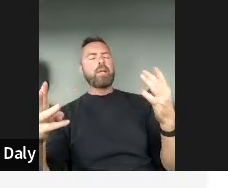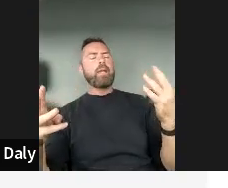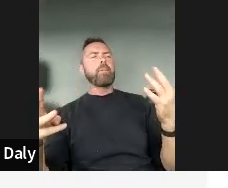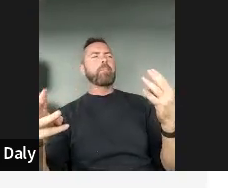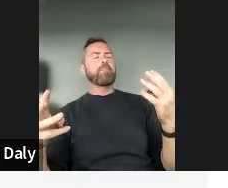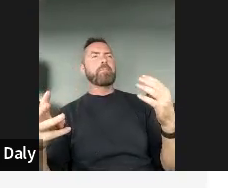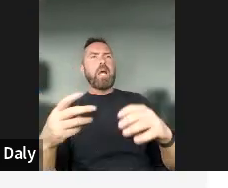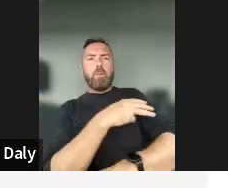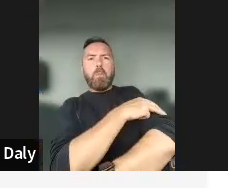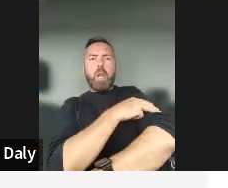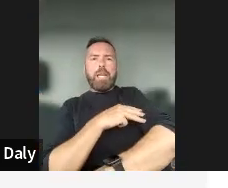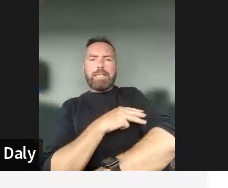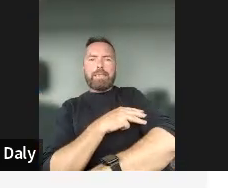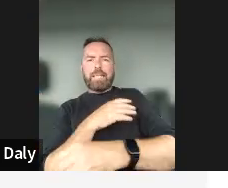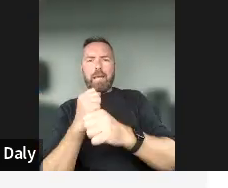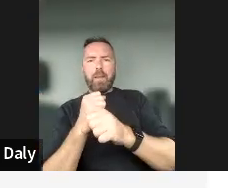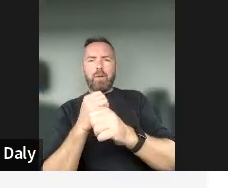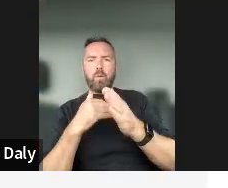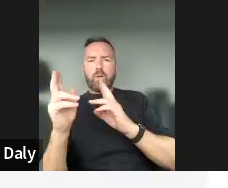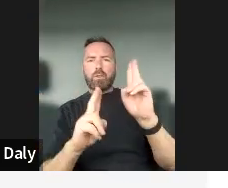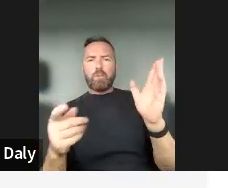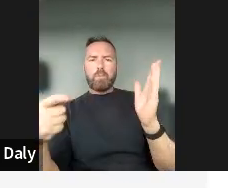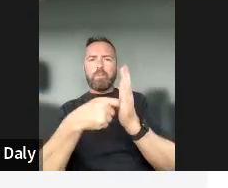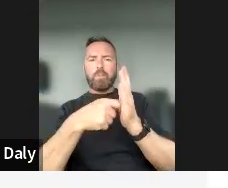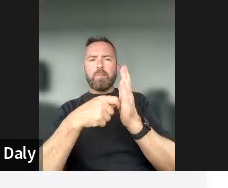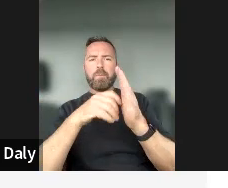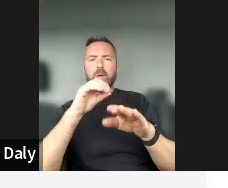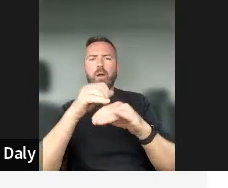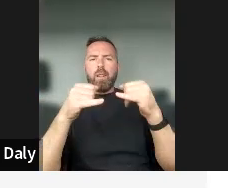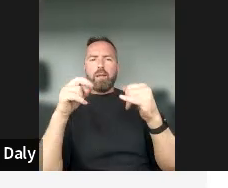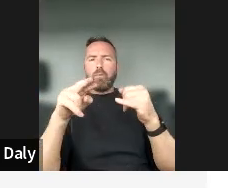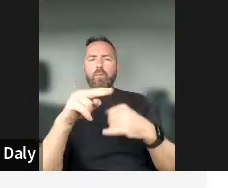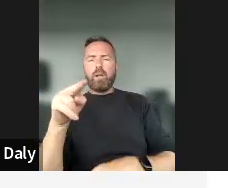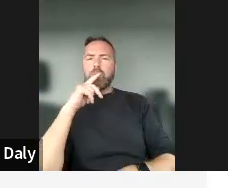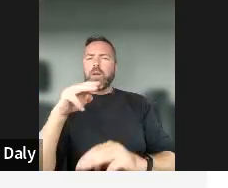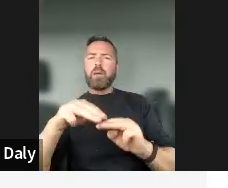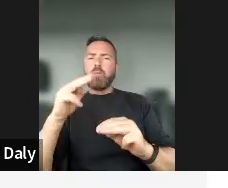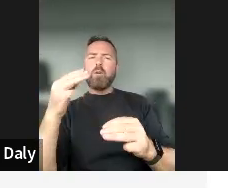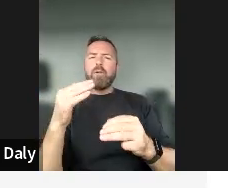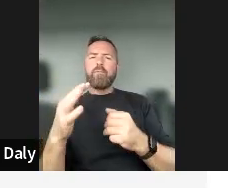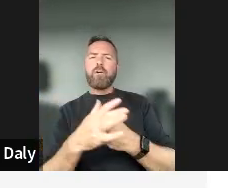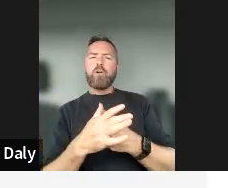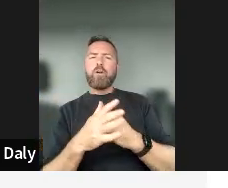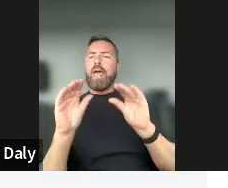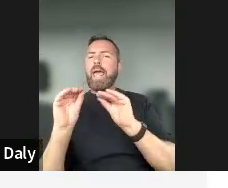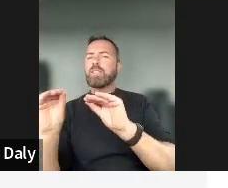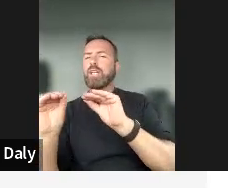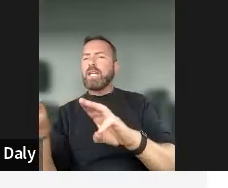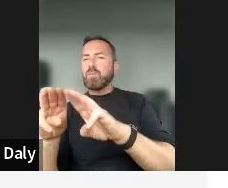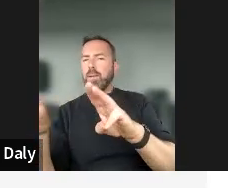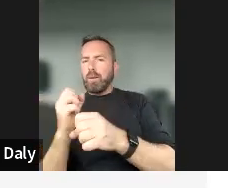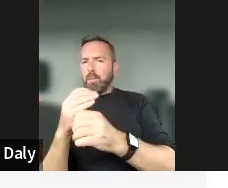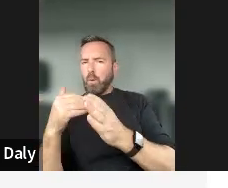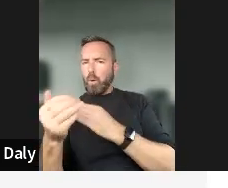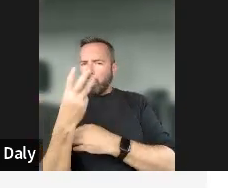policing around what should be online or not. So I'm more for the educational side. So